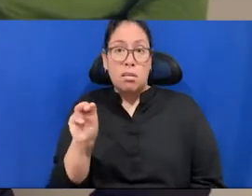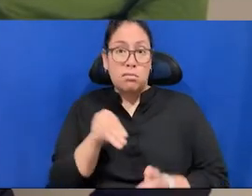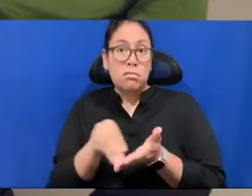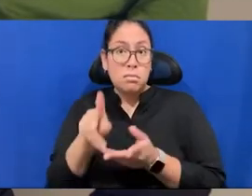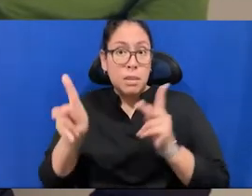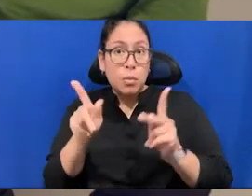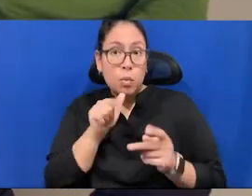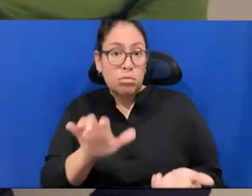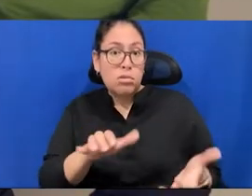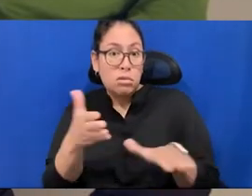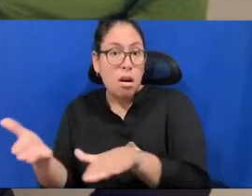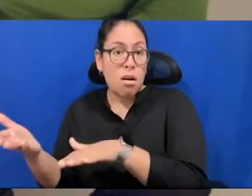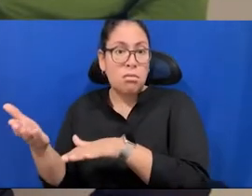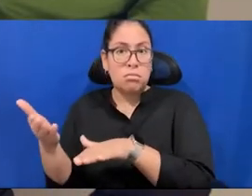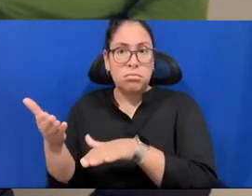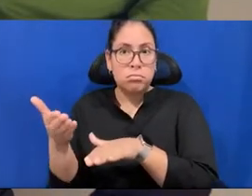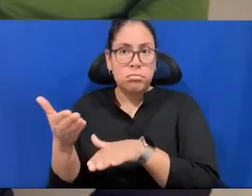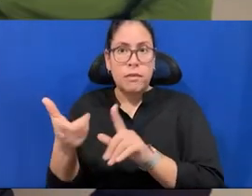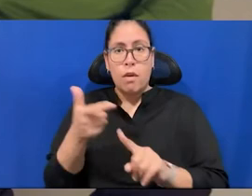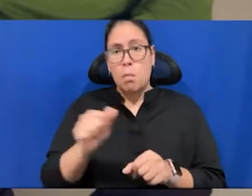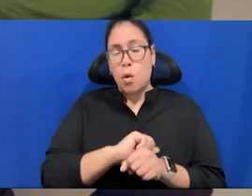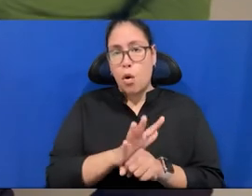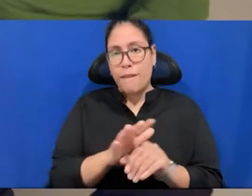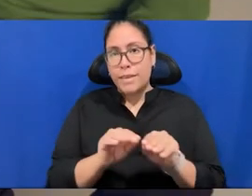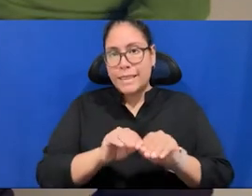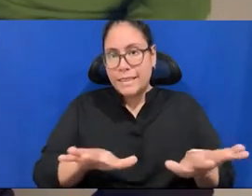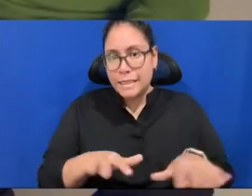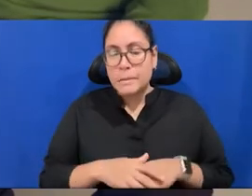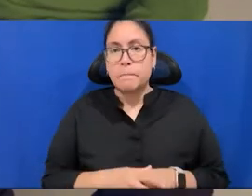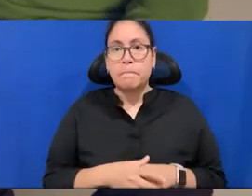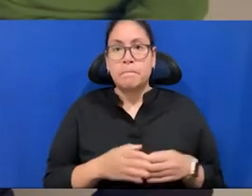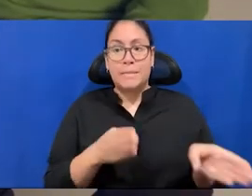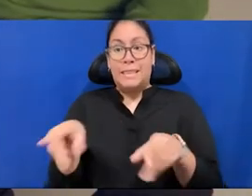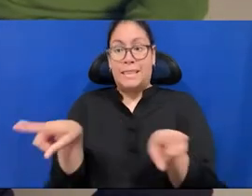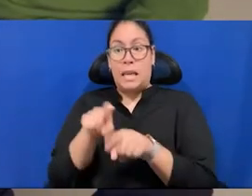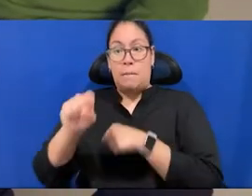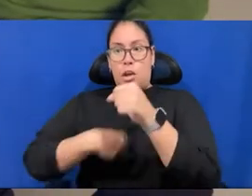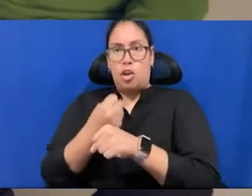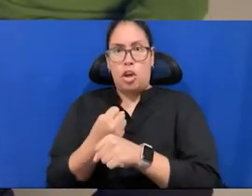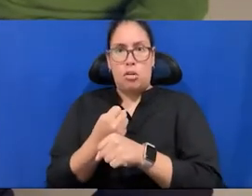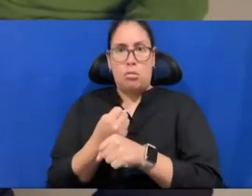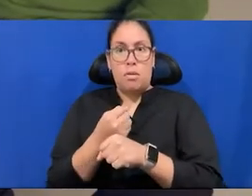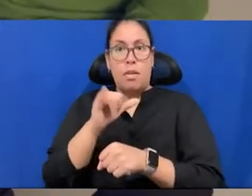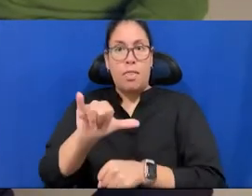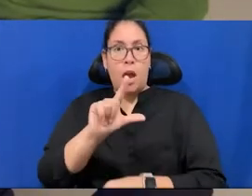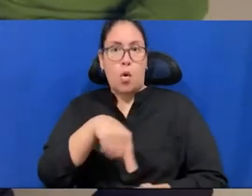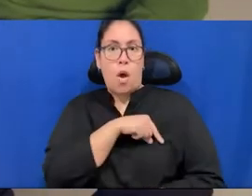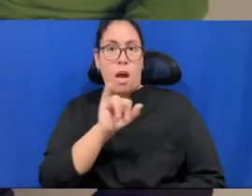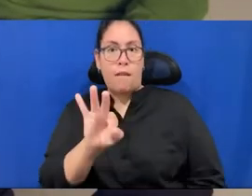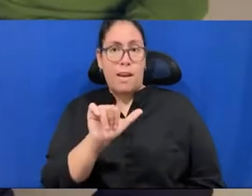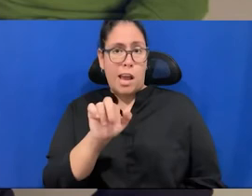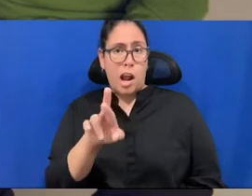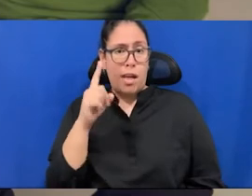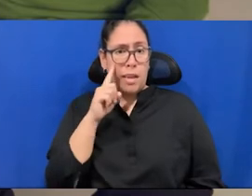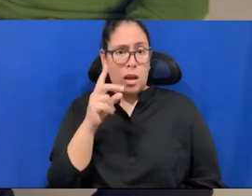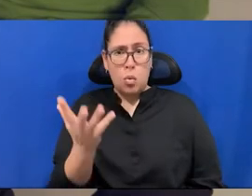you know, coronavirus pandemic. And in the same year, cause to the bad quality of the air up to, no, no, five times more,